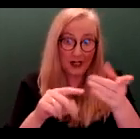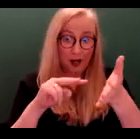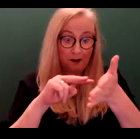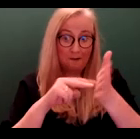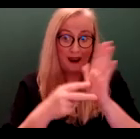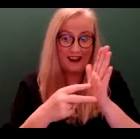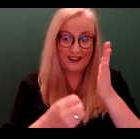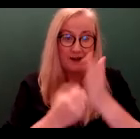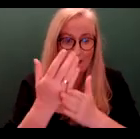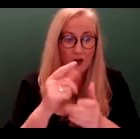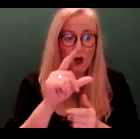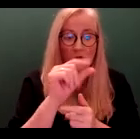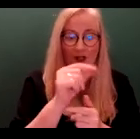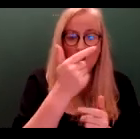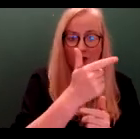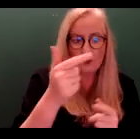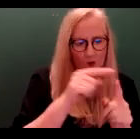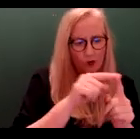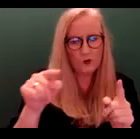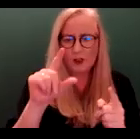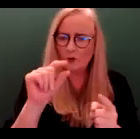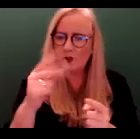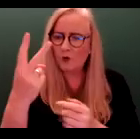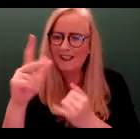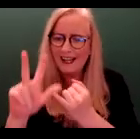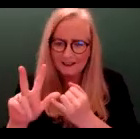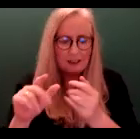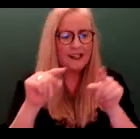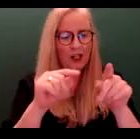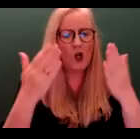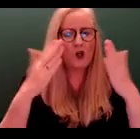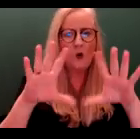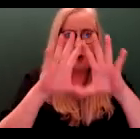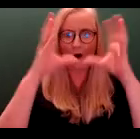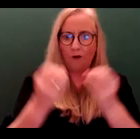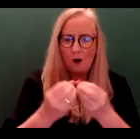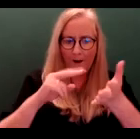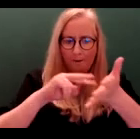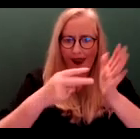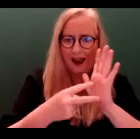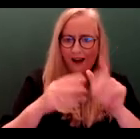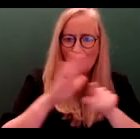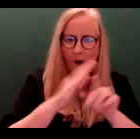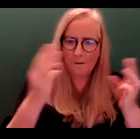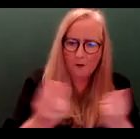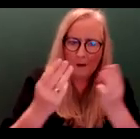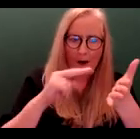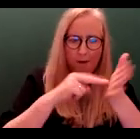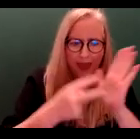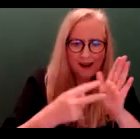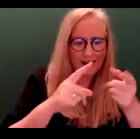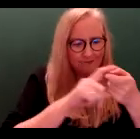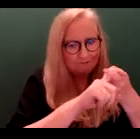Plan 2022-2028 sets out the overall strategy for the proper planning and sustainable